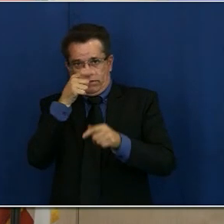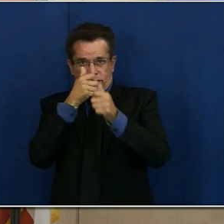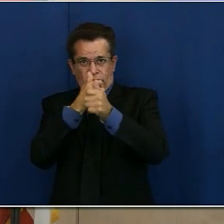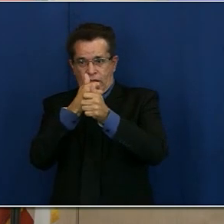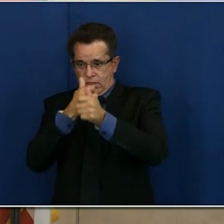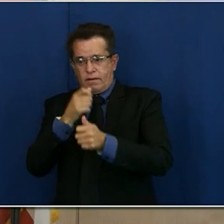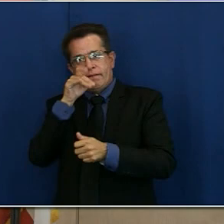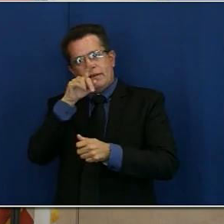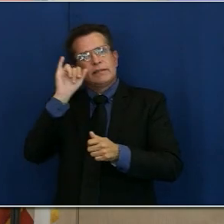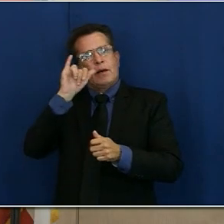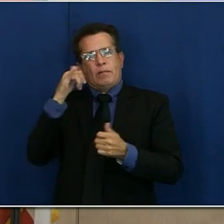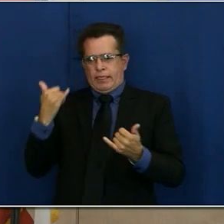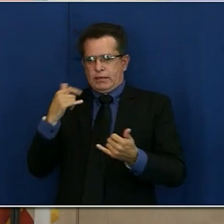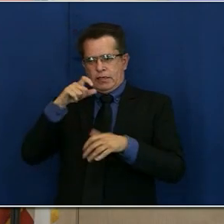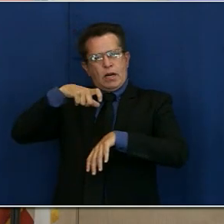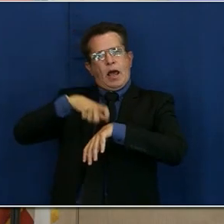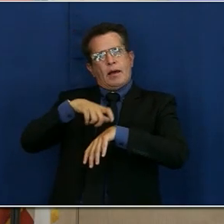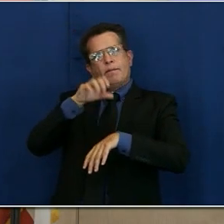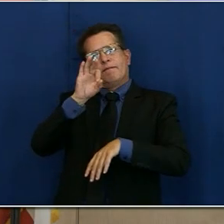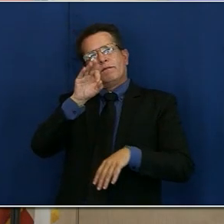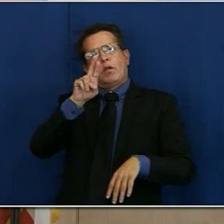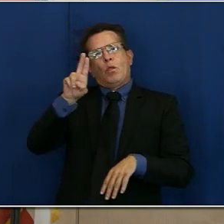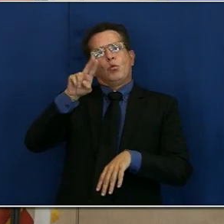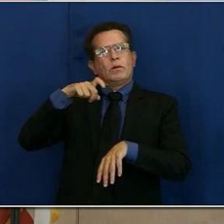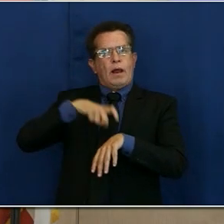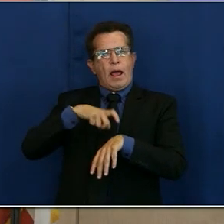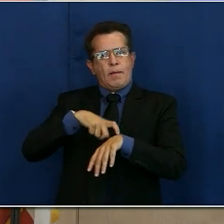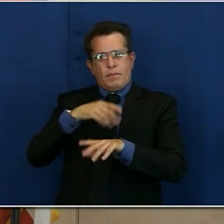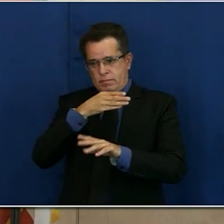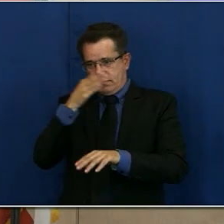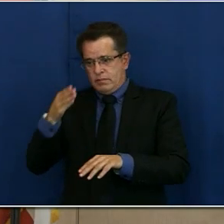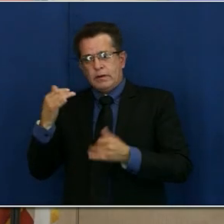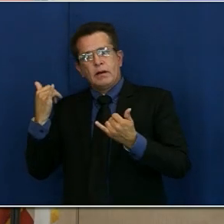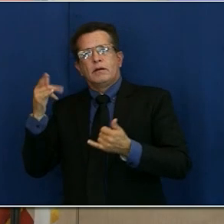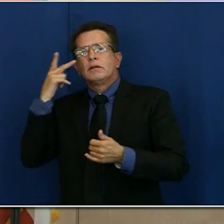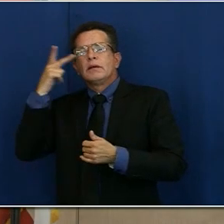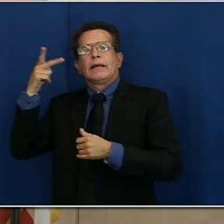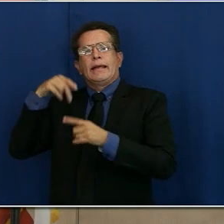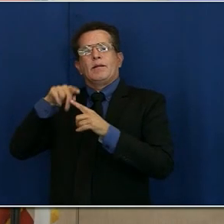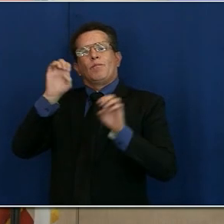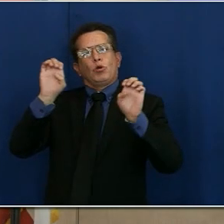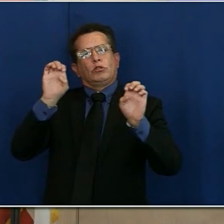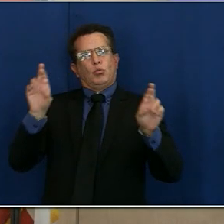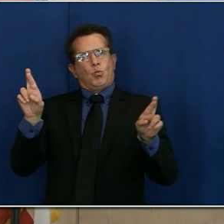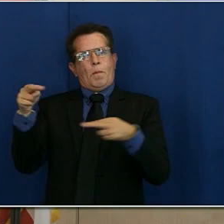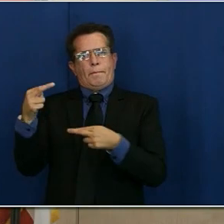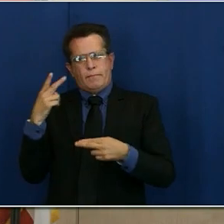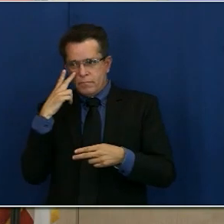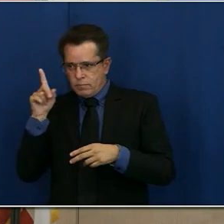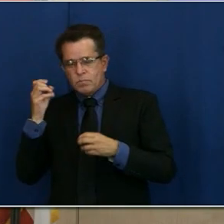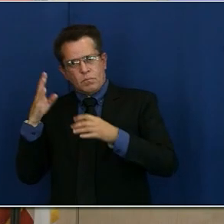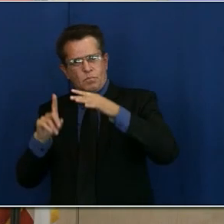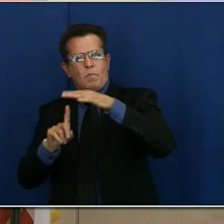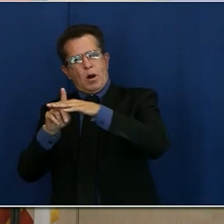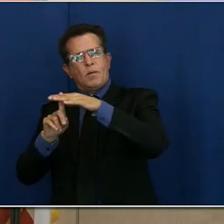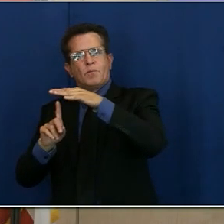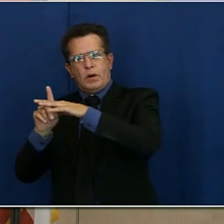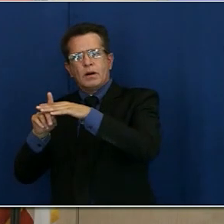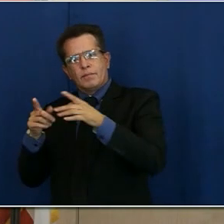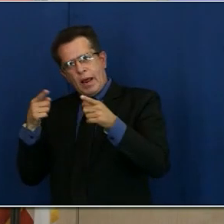the flu season, with the number of influenza-like illnesses showing up in the emergency room. While a large number of the community